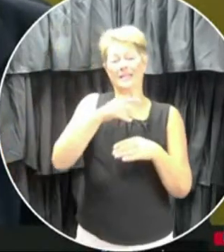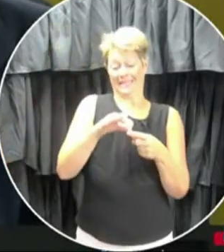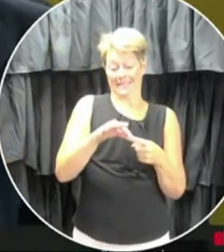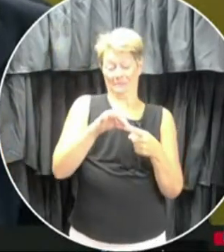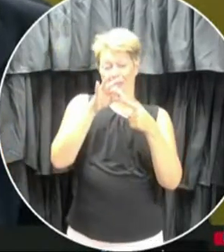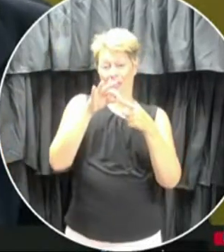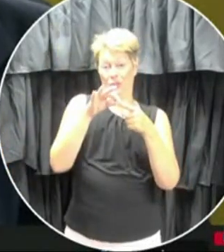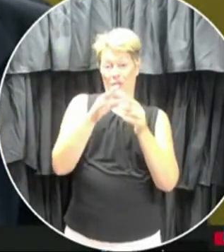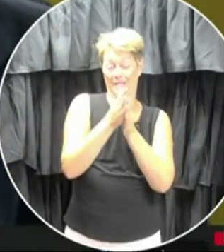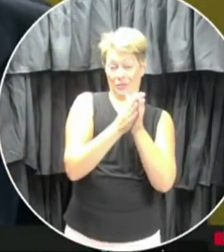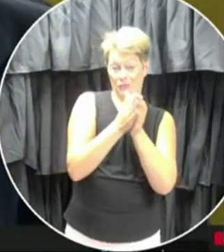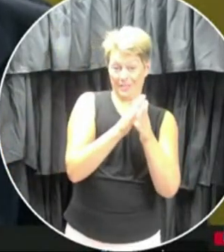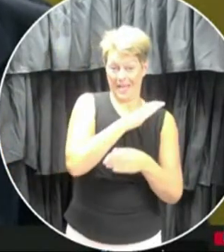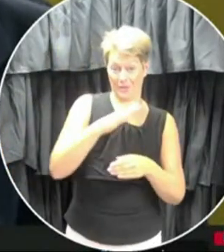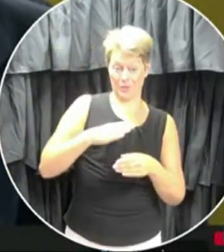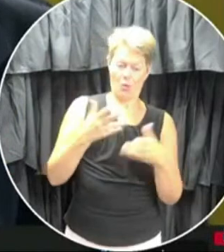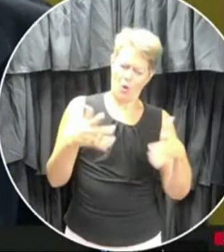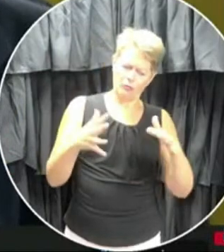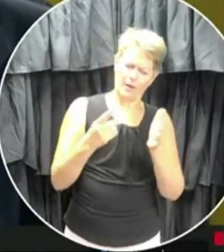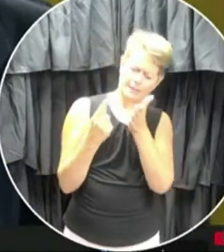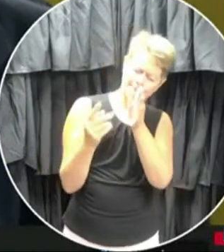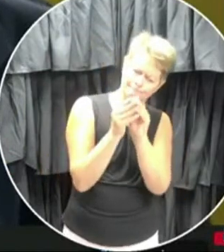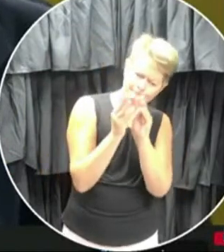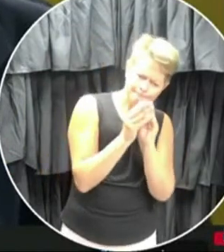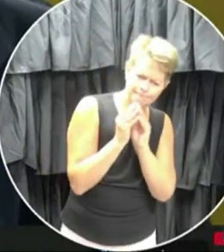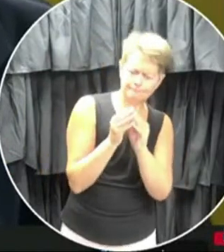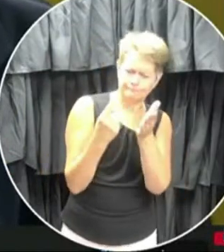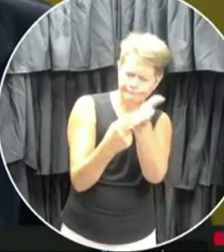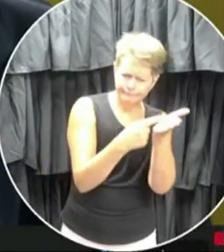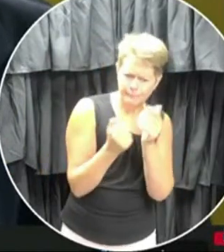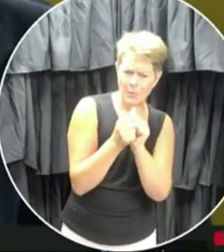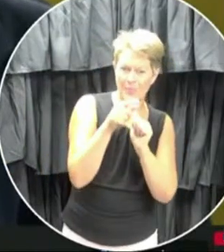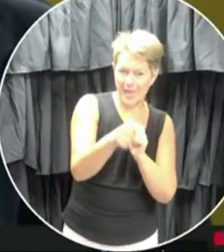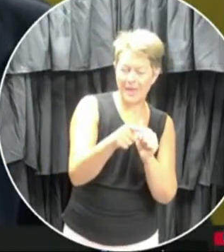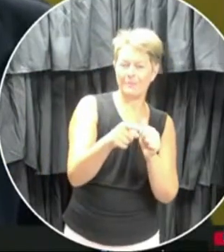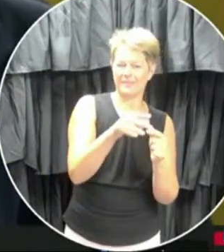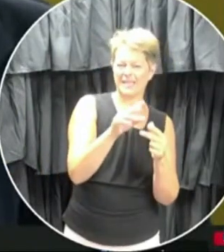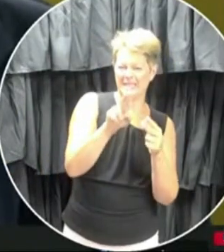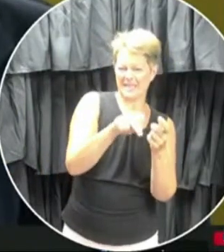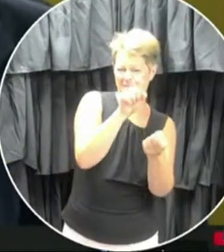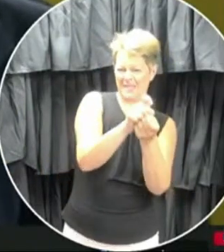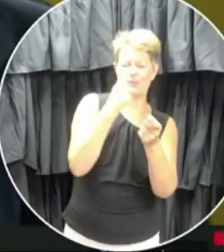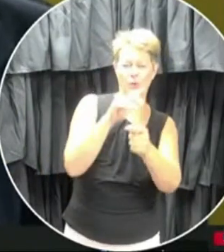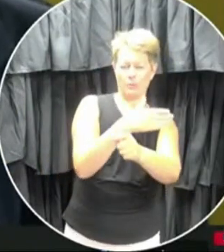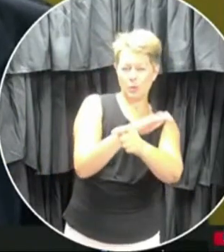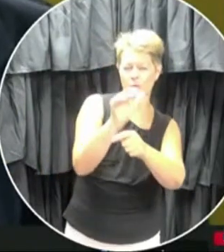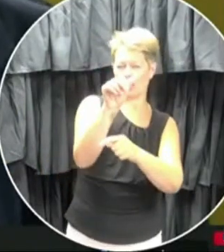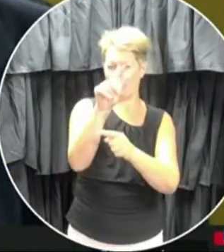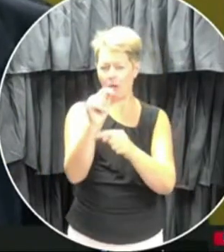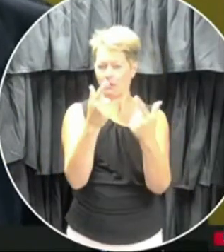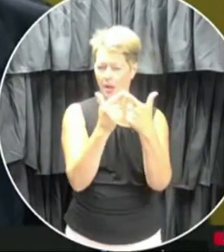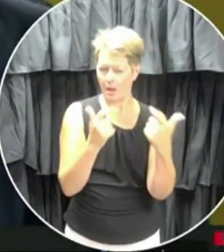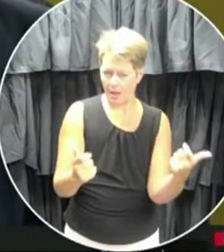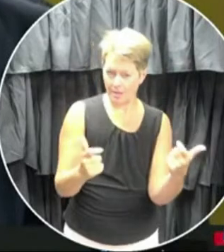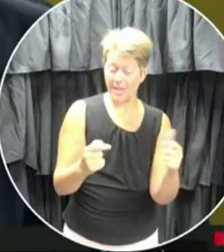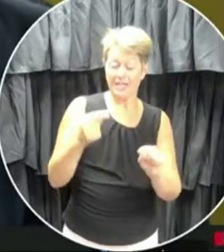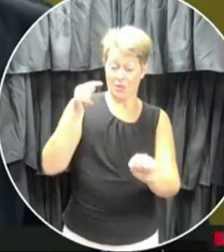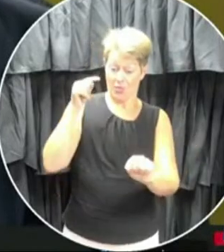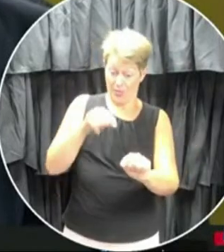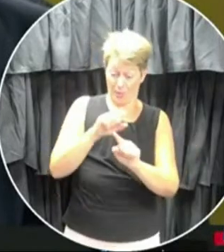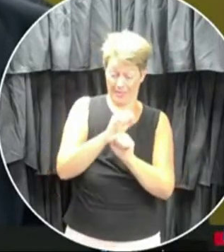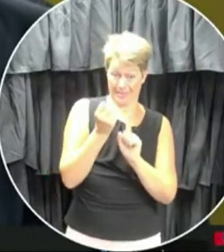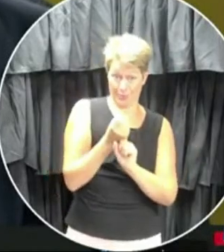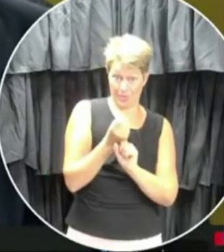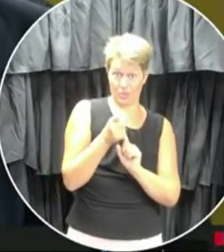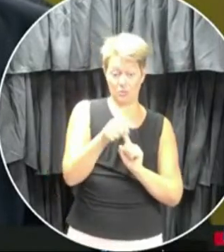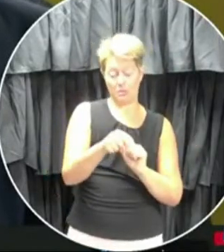uh, the NLTA, special interest council for music and art education. And in those, uh, forms, and they've got